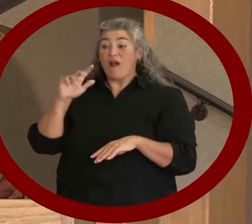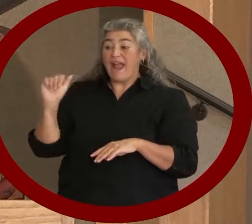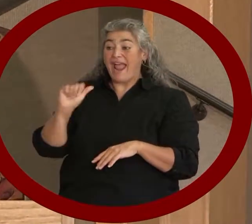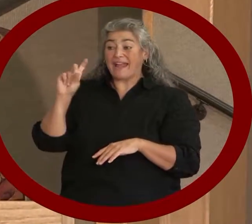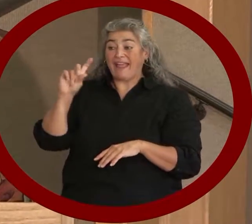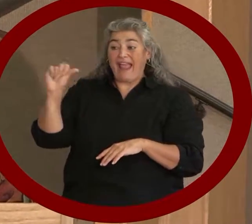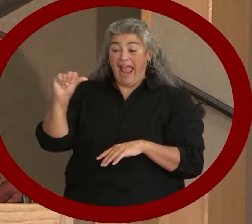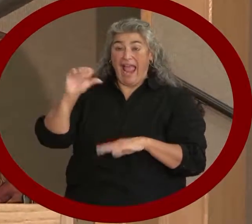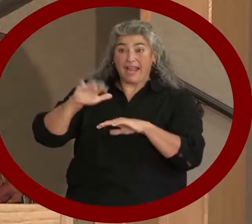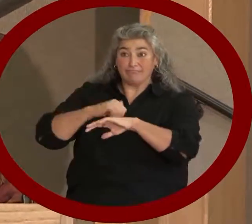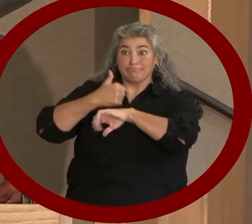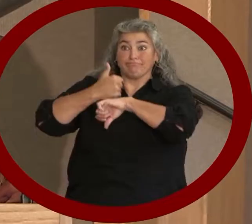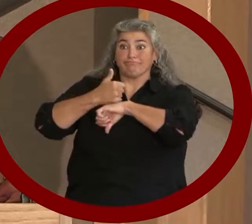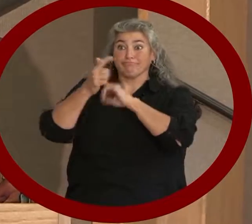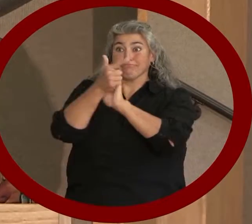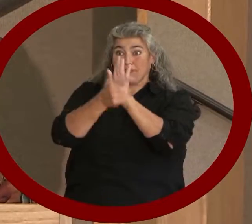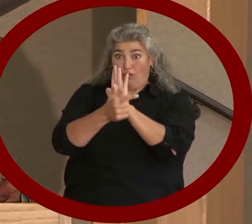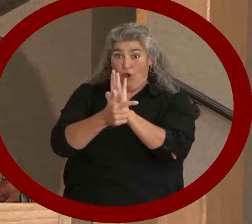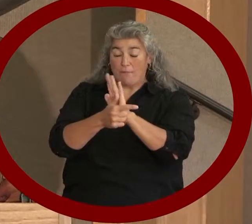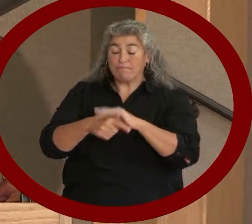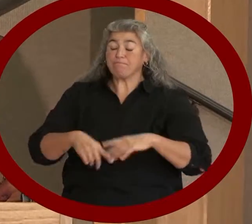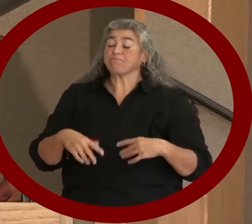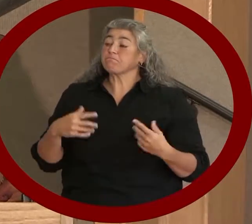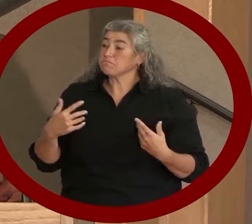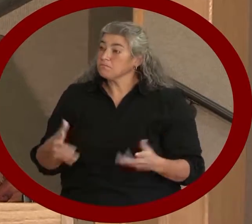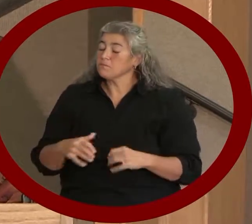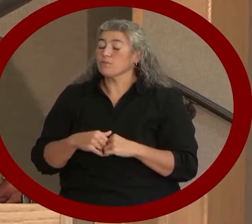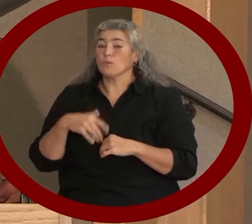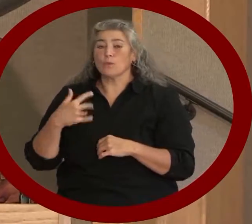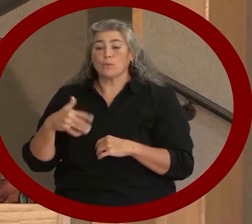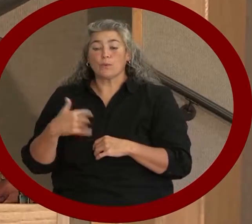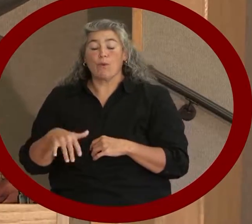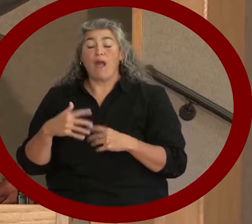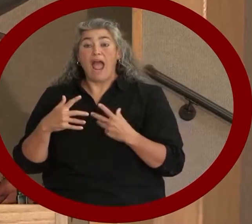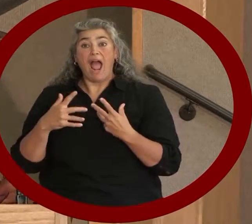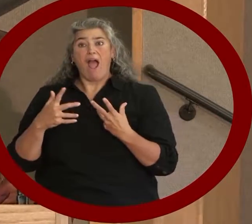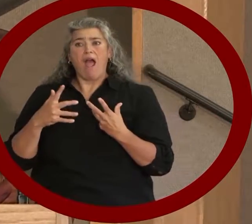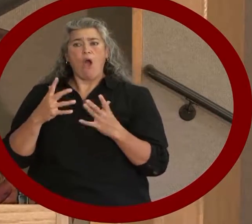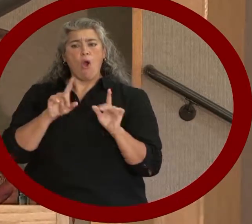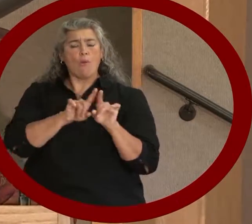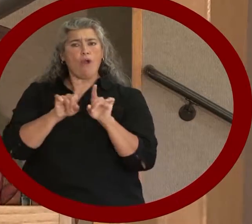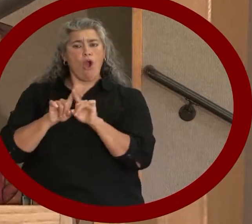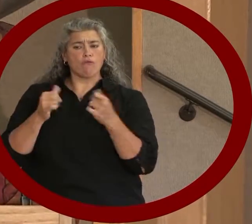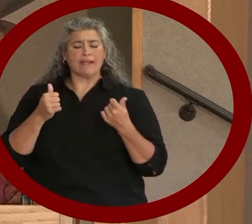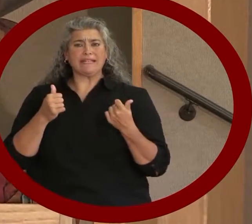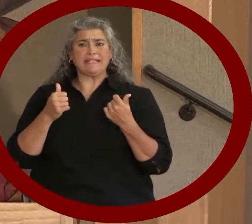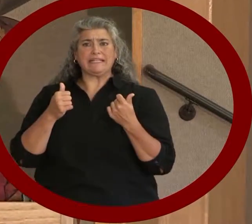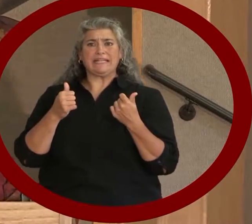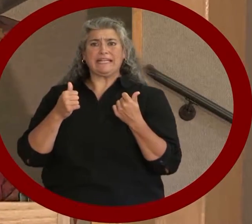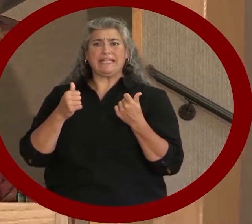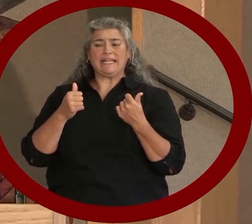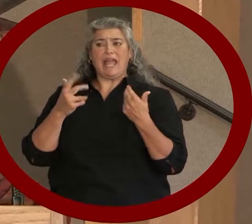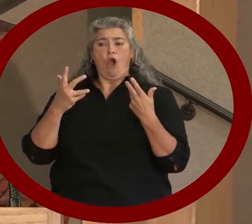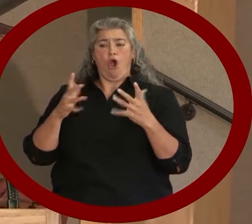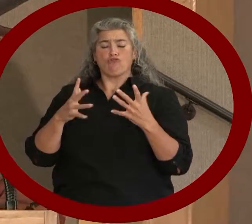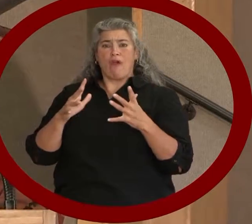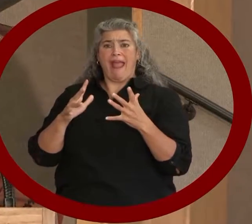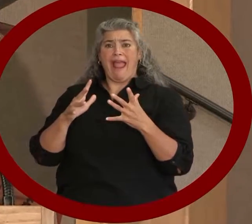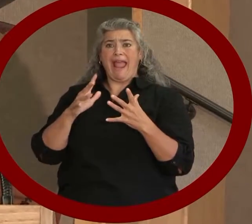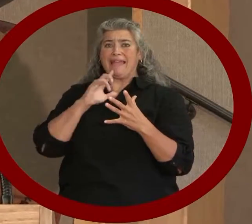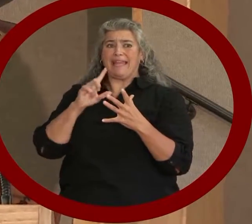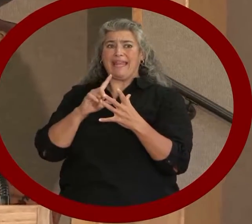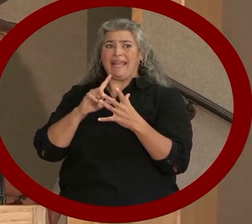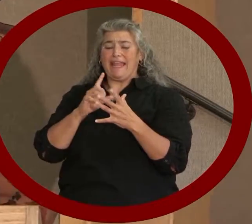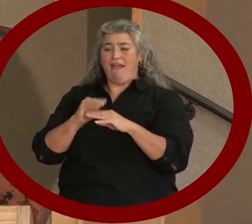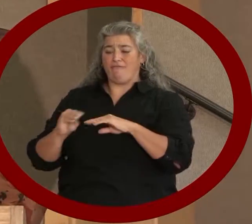it already had a huge impression on one of my board members, Shirley Reichenbaugh. So